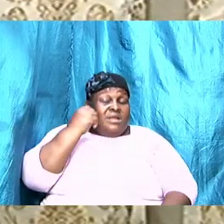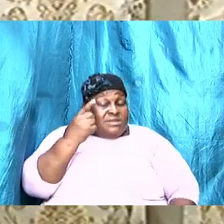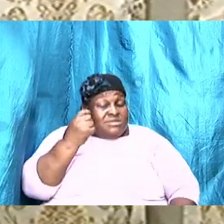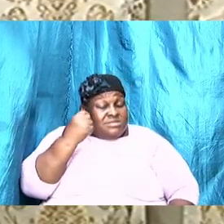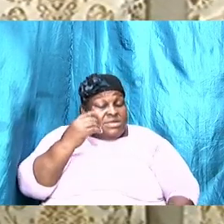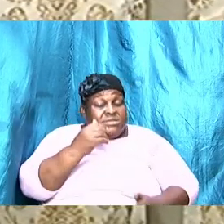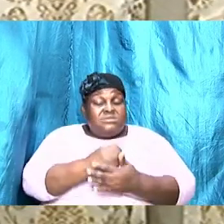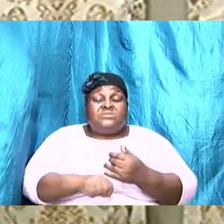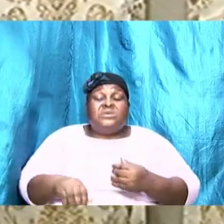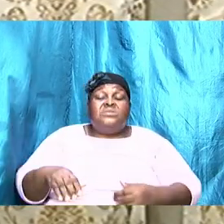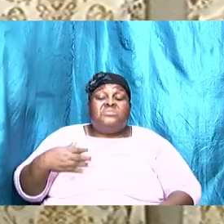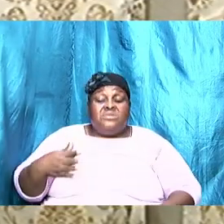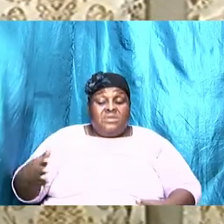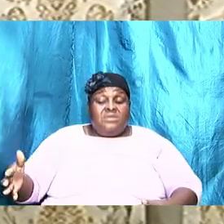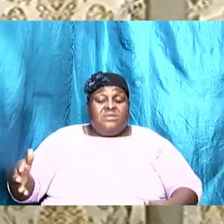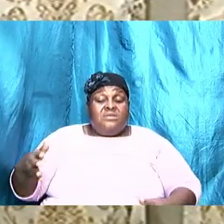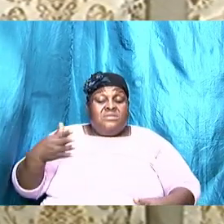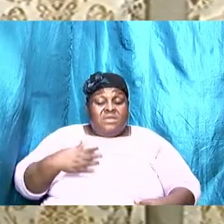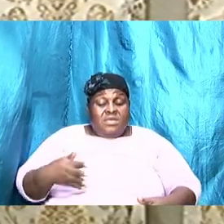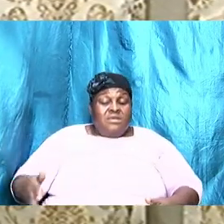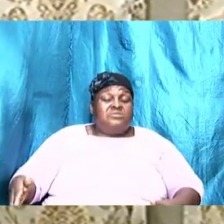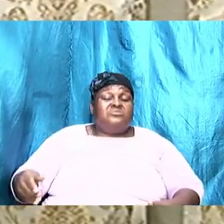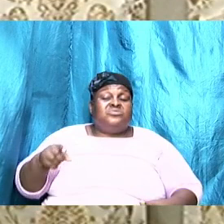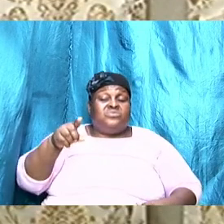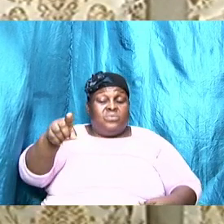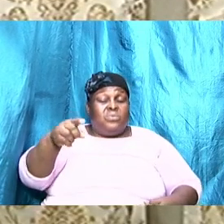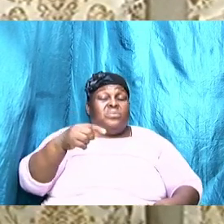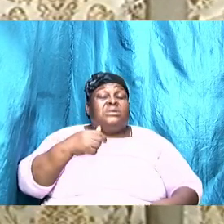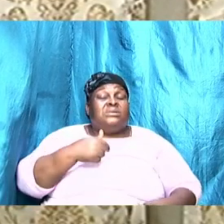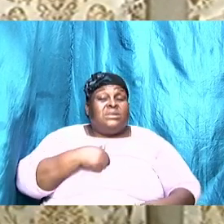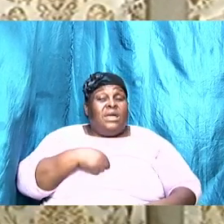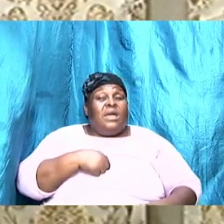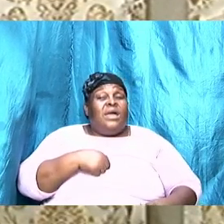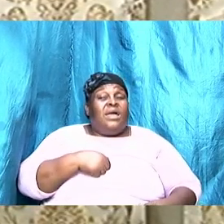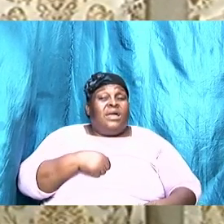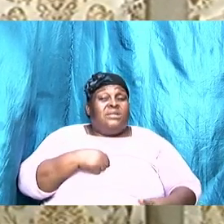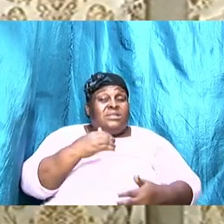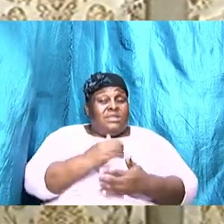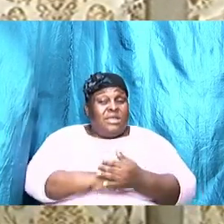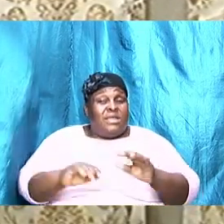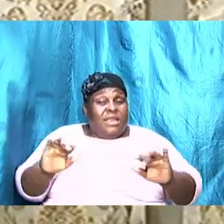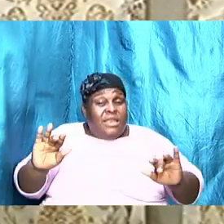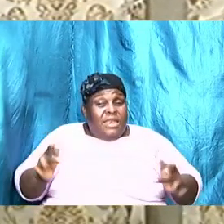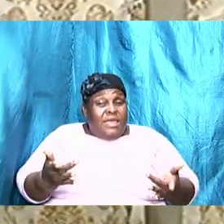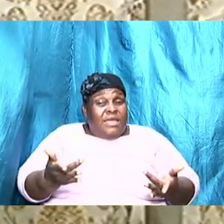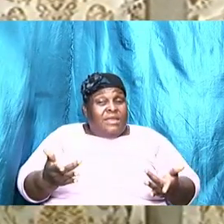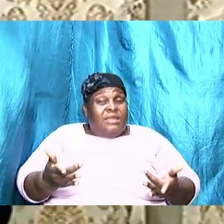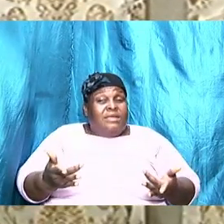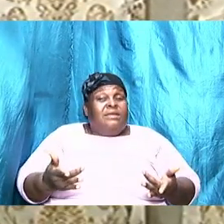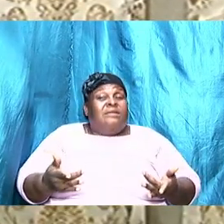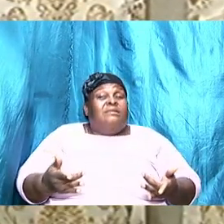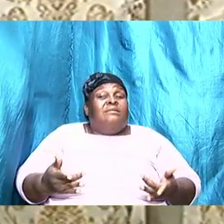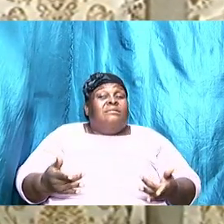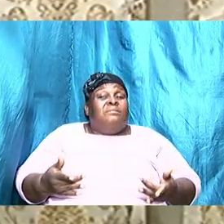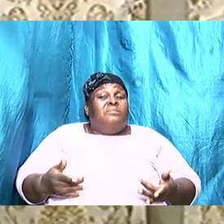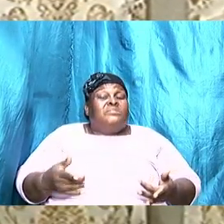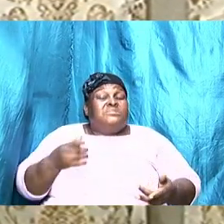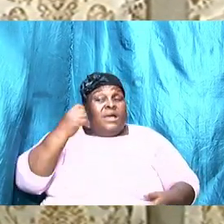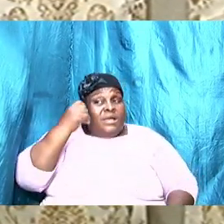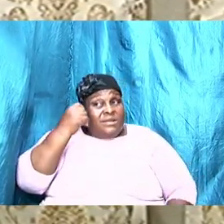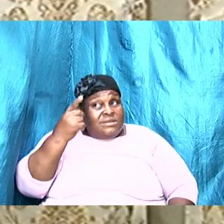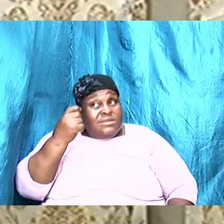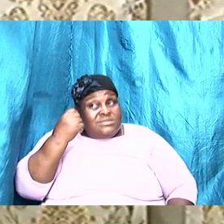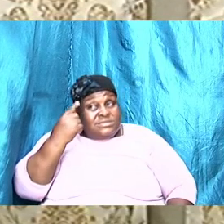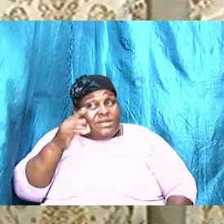have taken for granted over time. We must take the time out and understand, understand clearly these